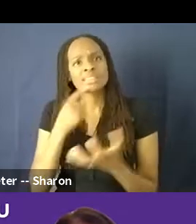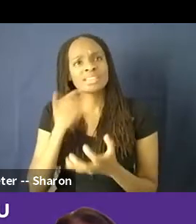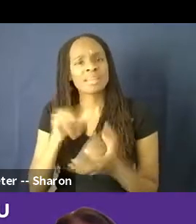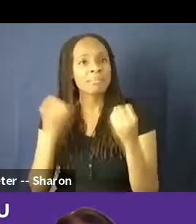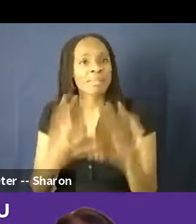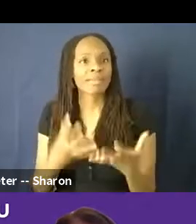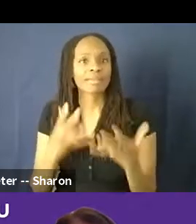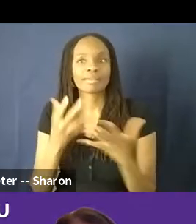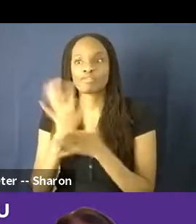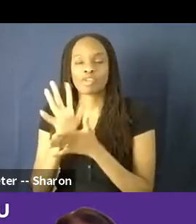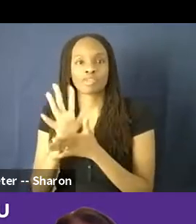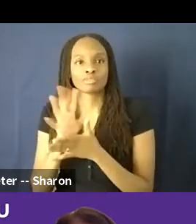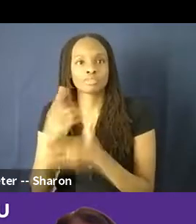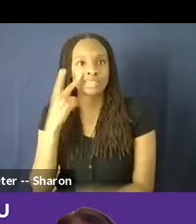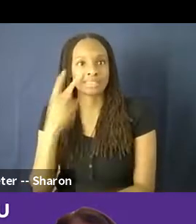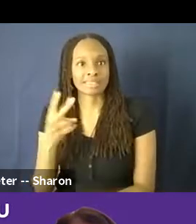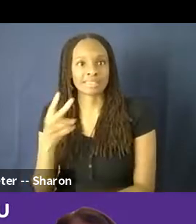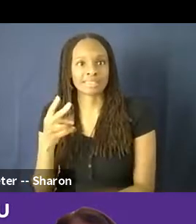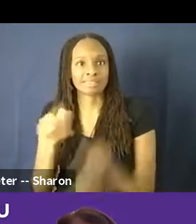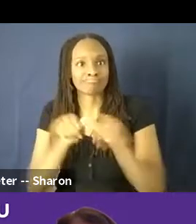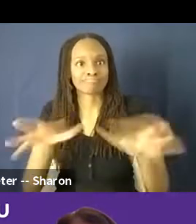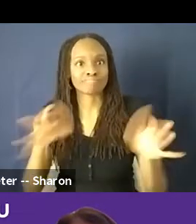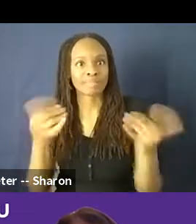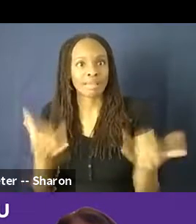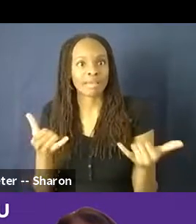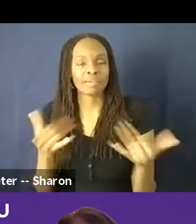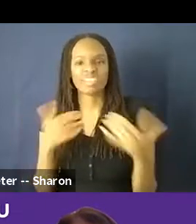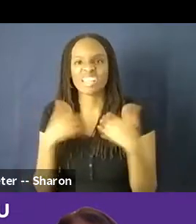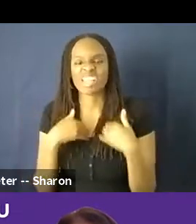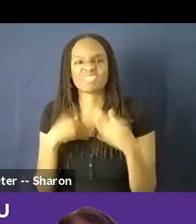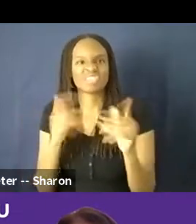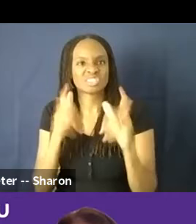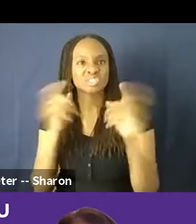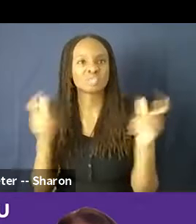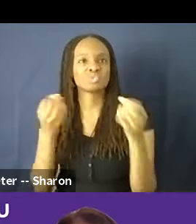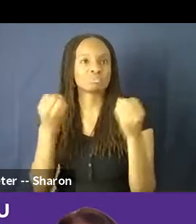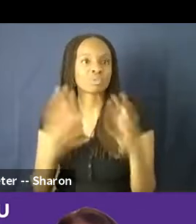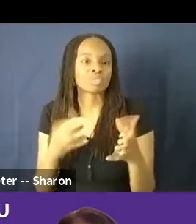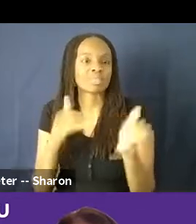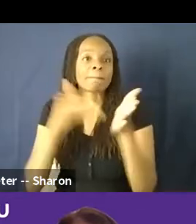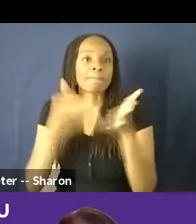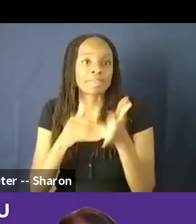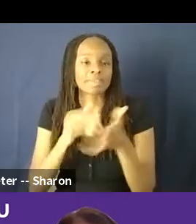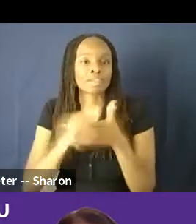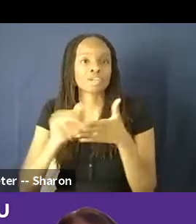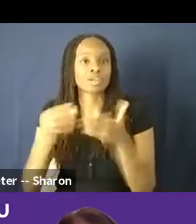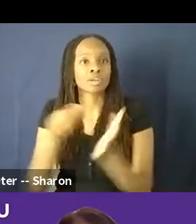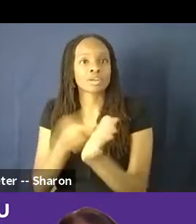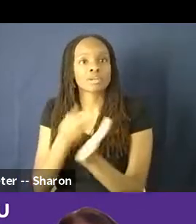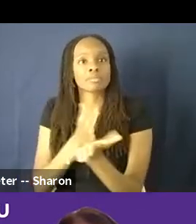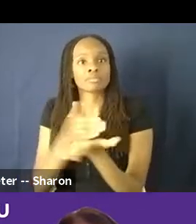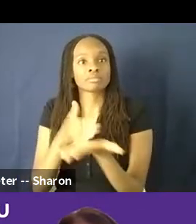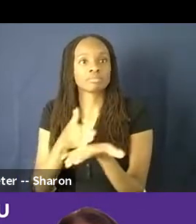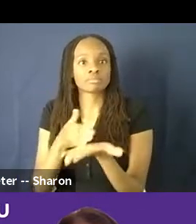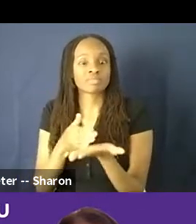greenlit right now and that are especially getting these huge multimillion dollar budgets are ones that are